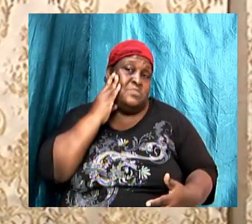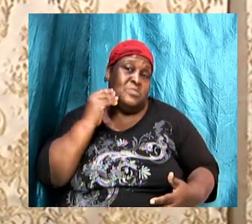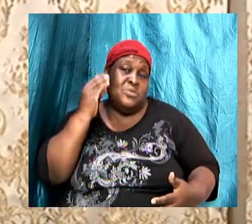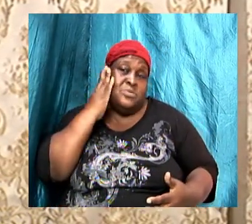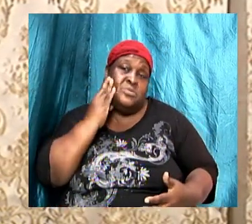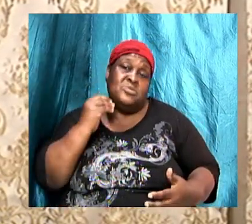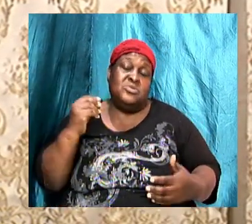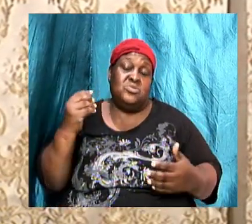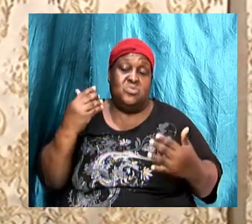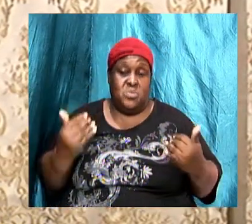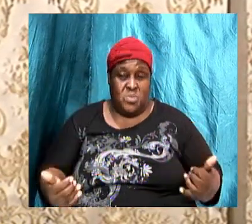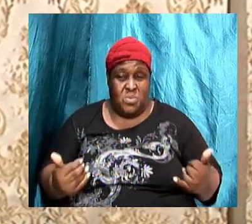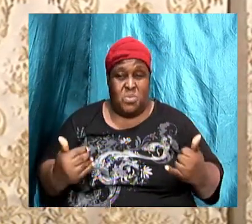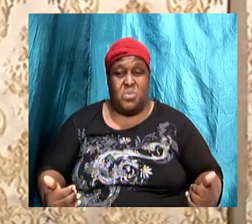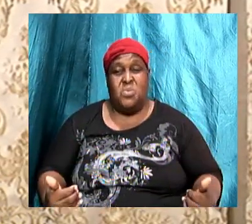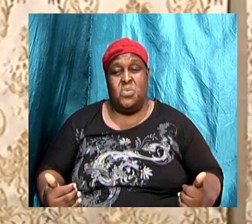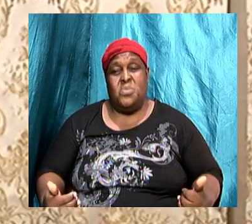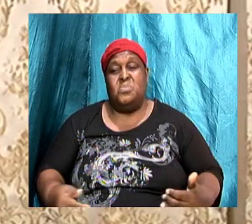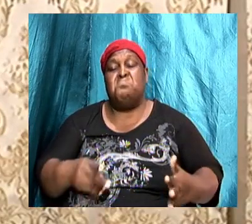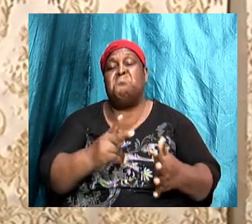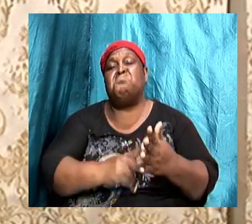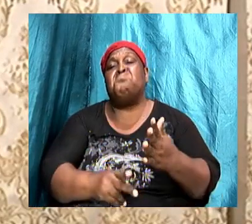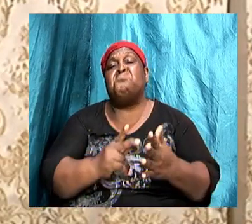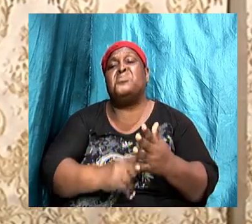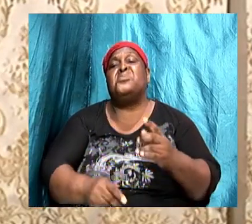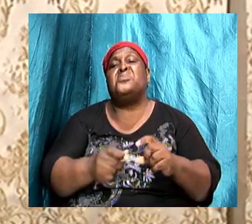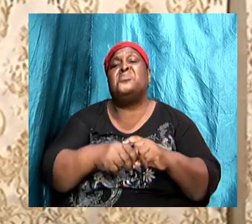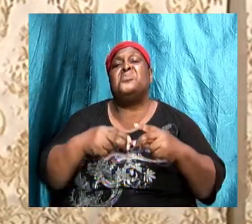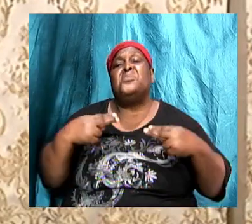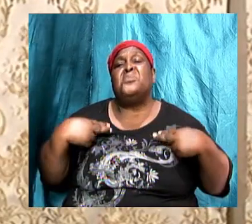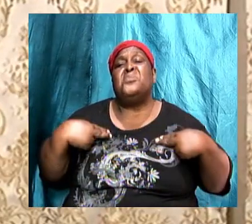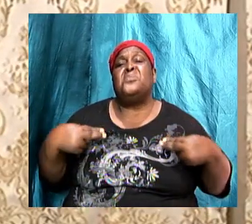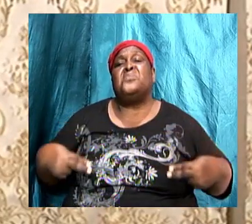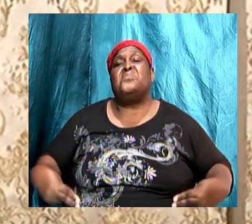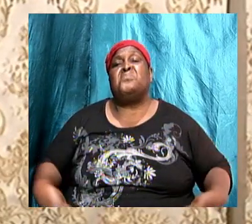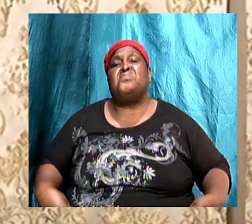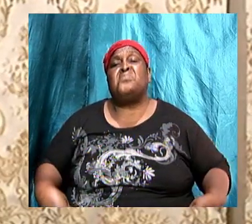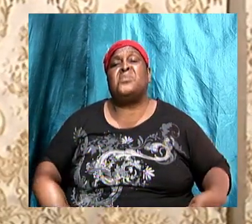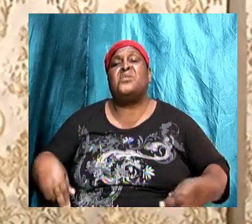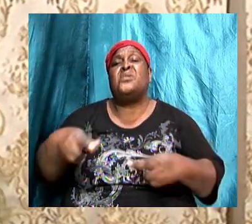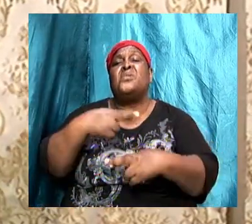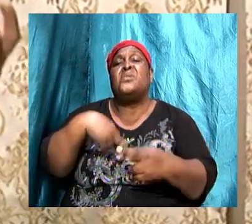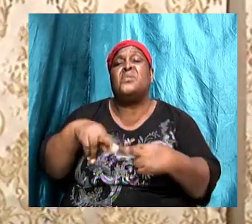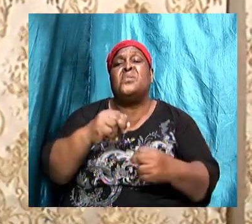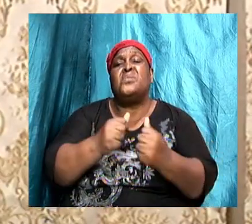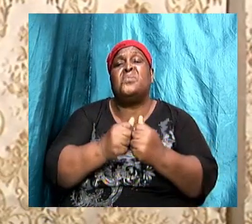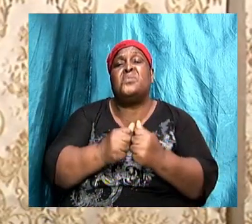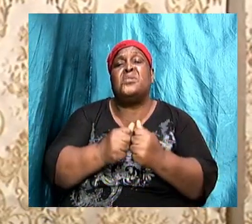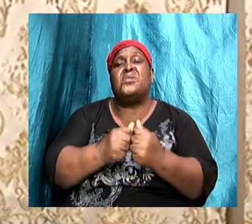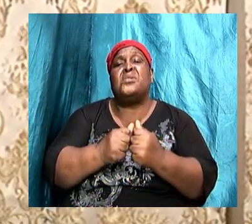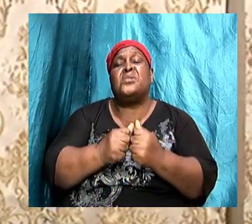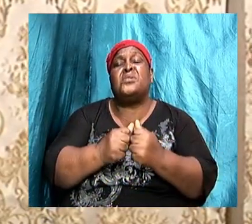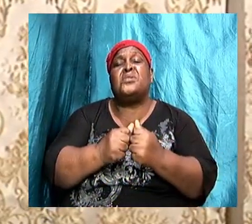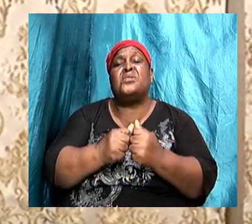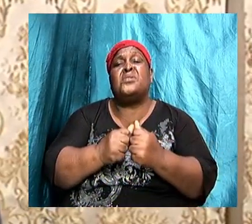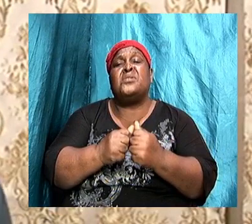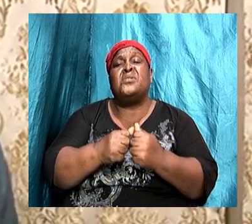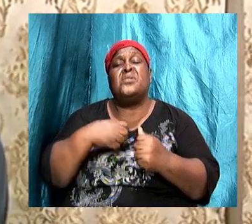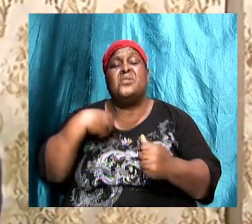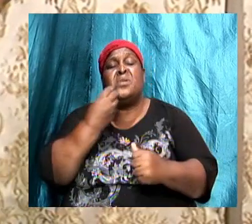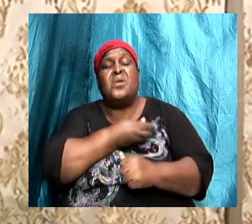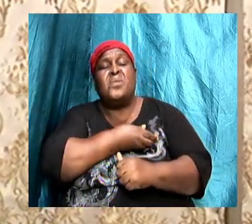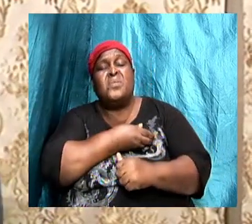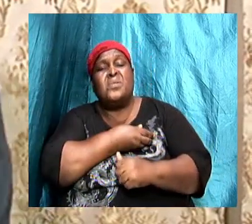it is a part of our human interactions with our environment, where we live, the